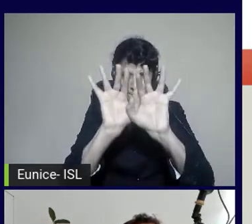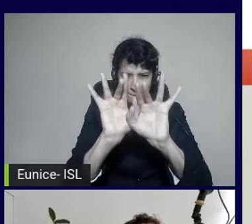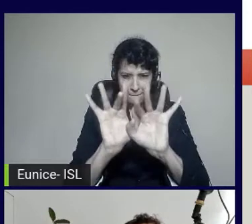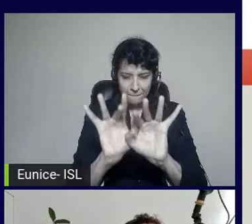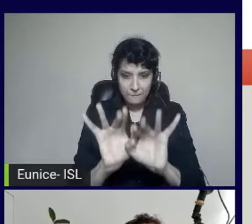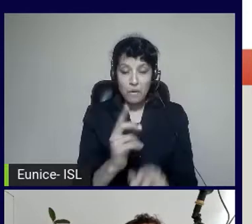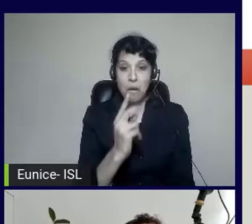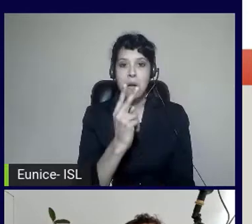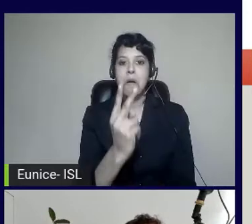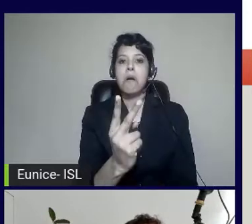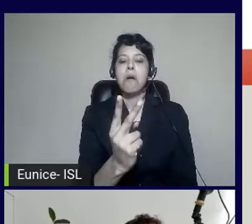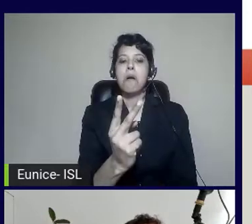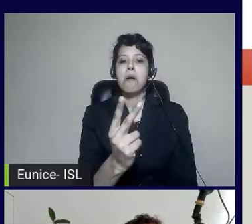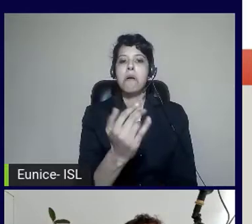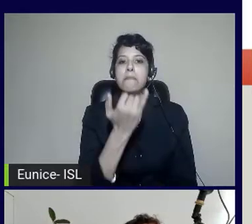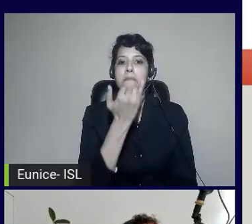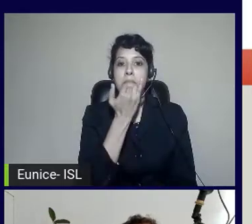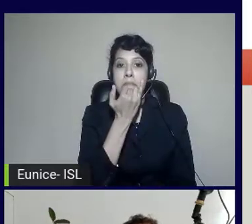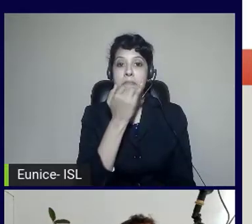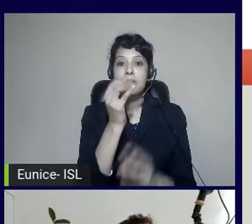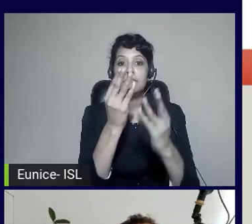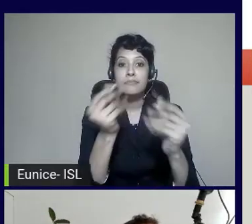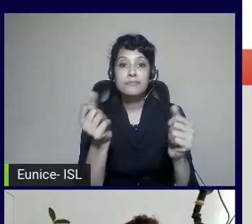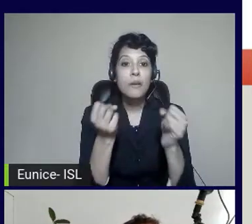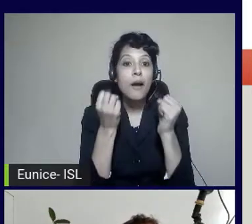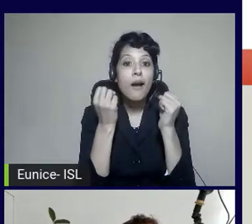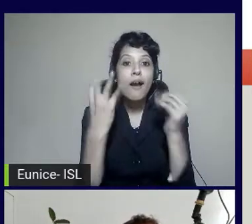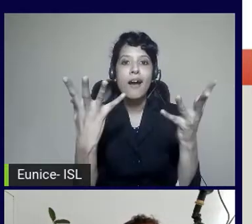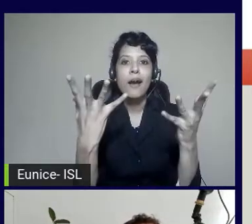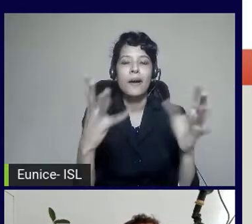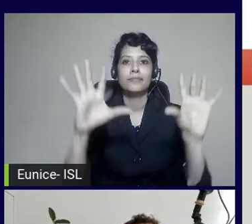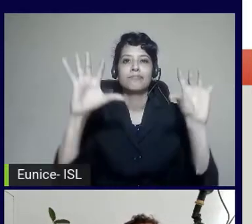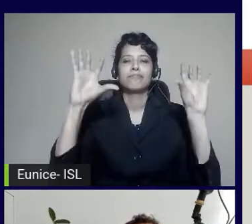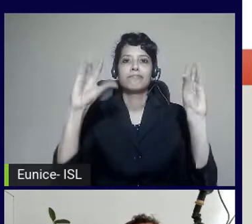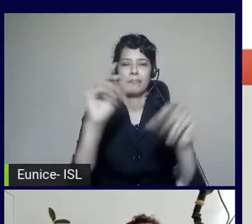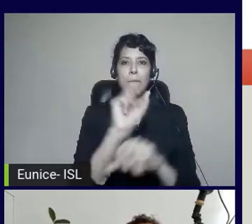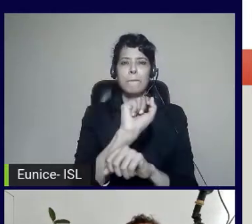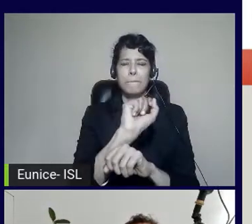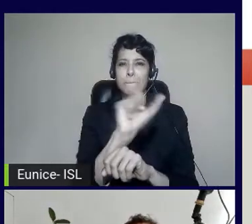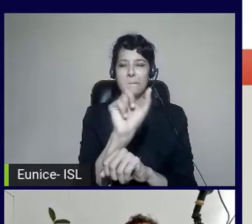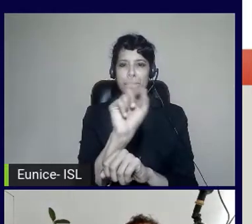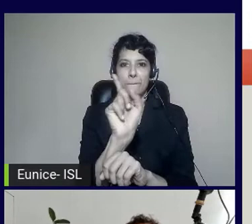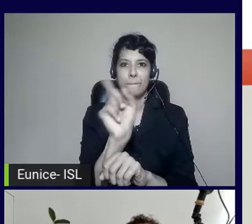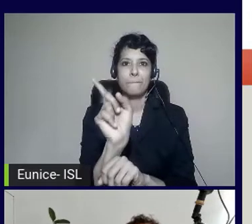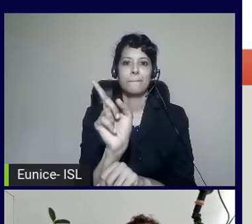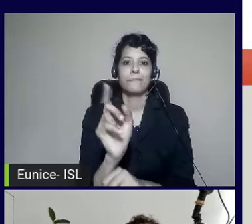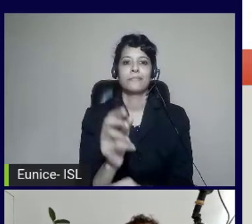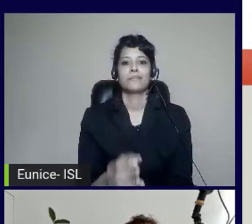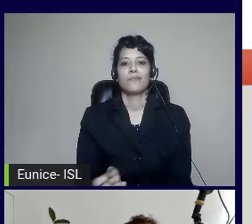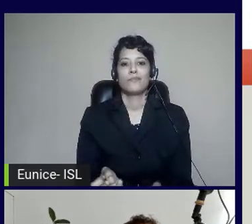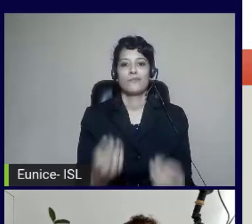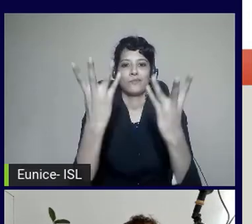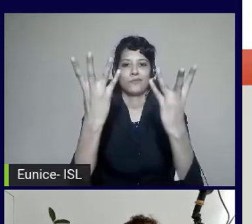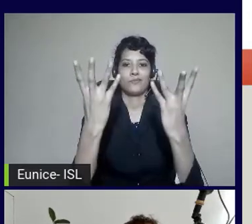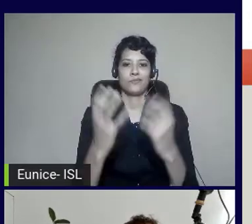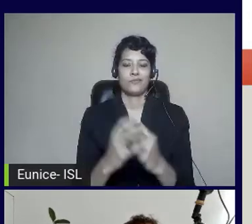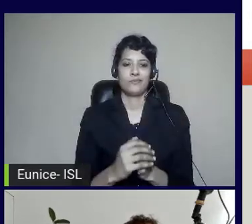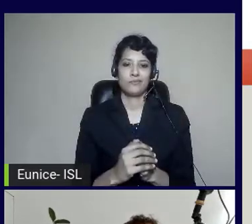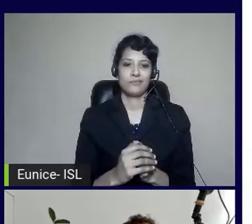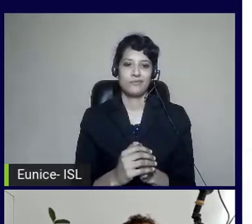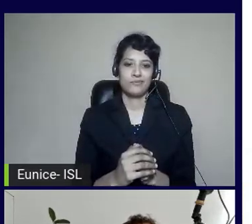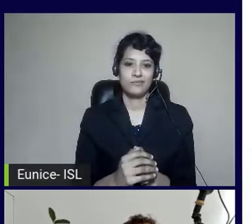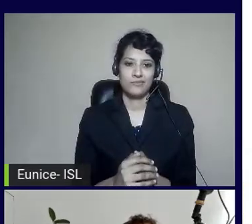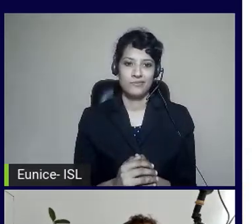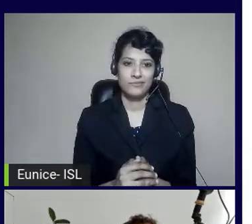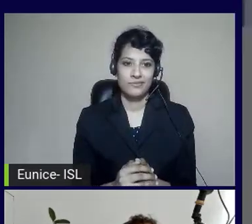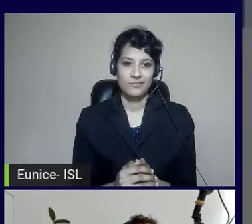is how many errors you're going to need to fix. Very quick. It's meant to be very very quick. You also have assessment. And if you